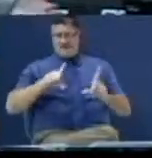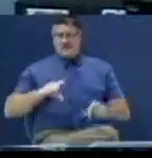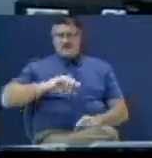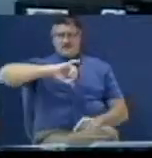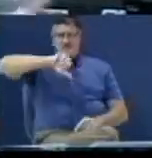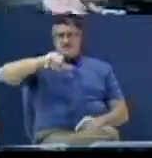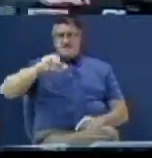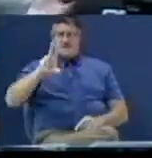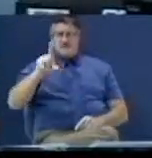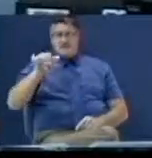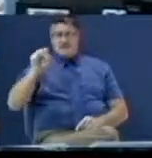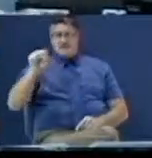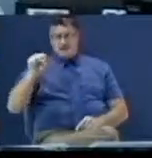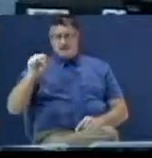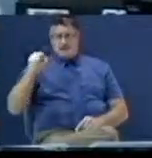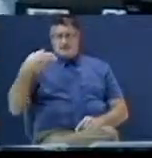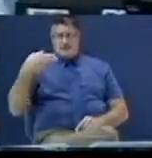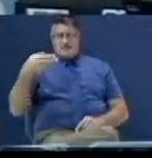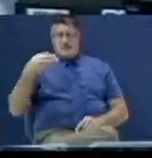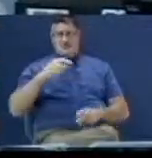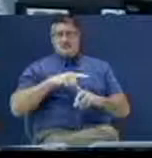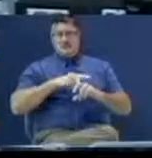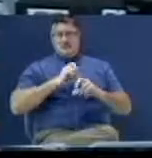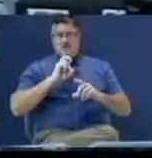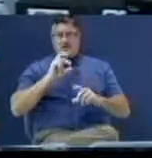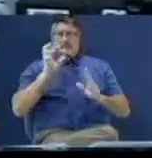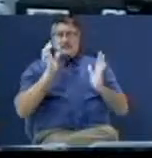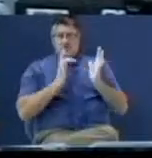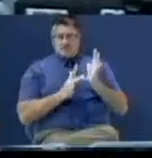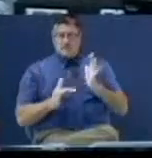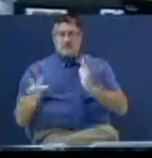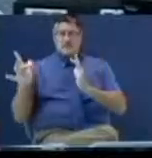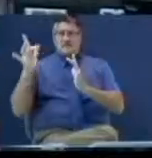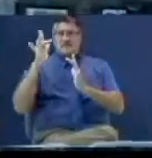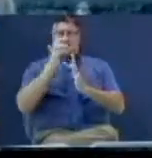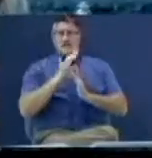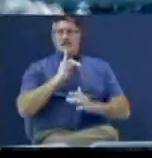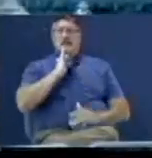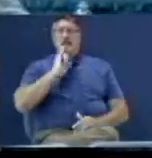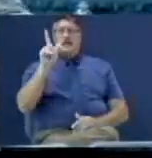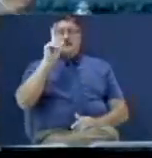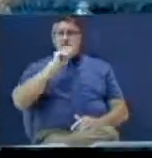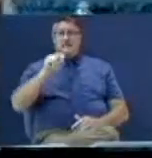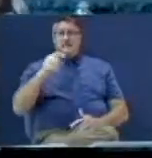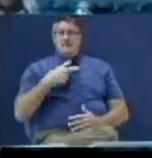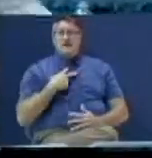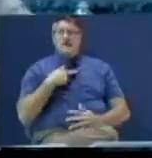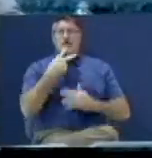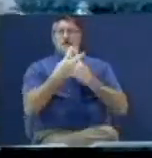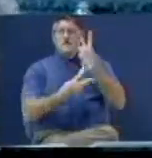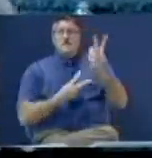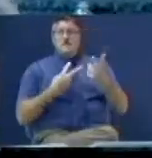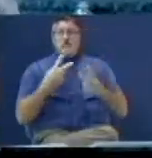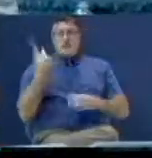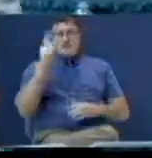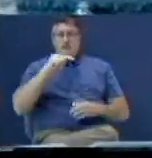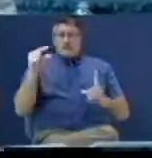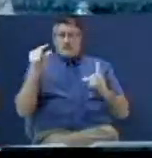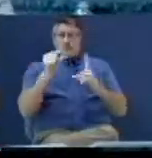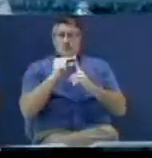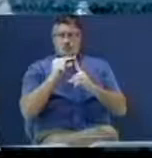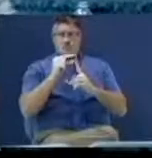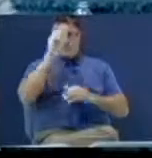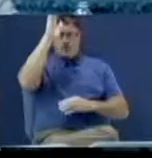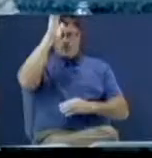and Christianity. It's Jesus. He is the voice. He is the word. He is